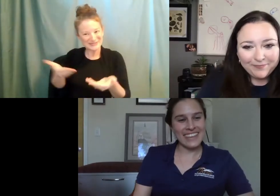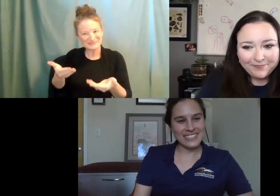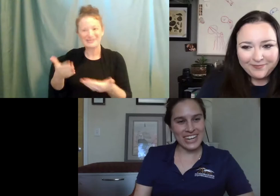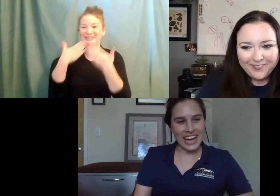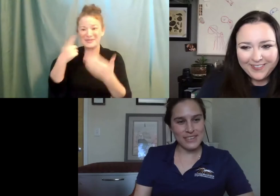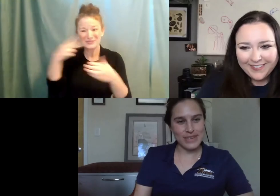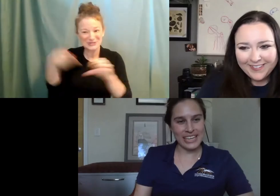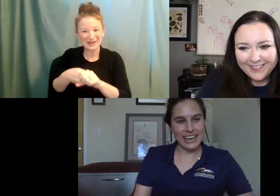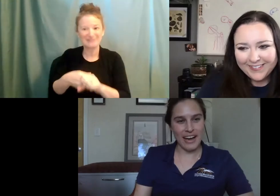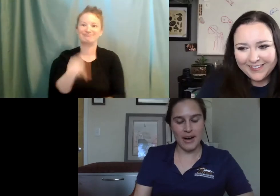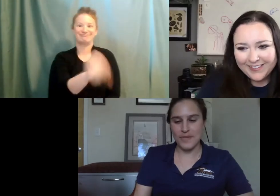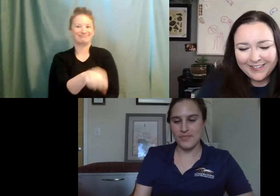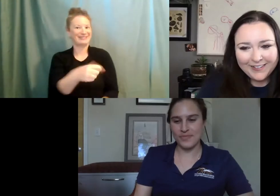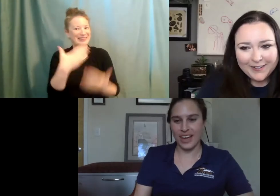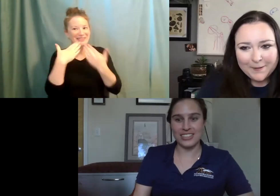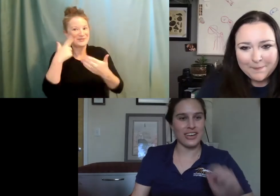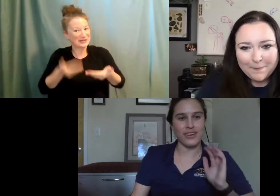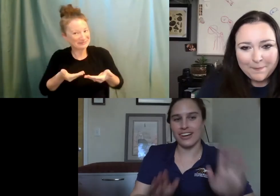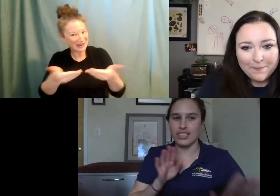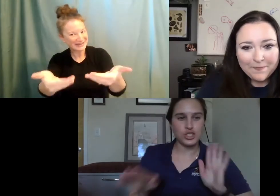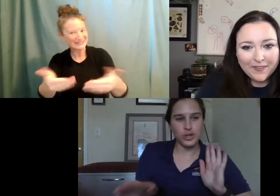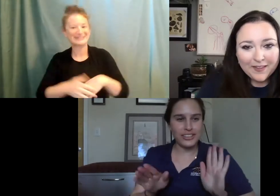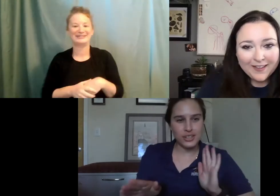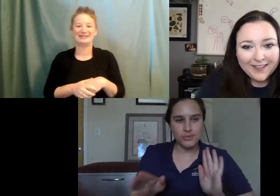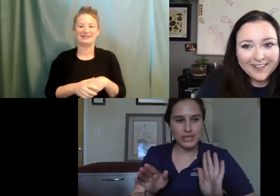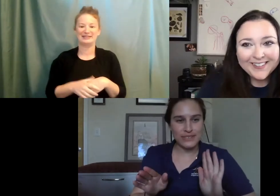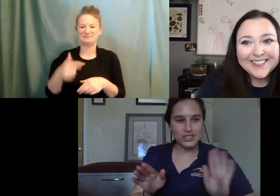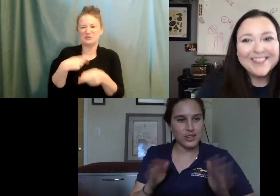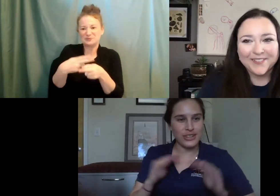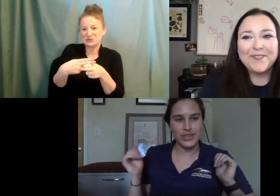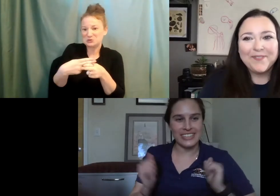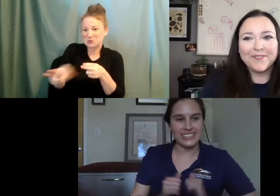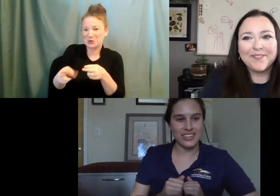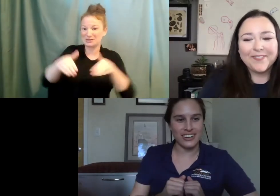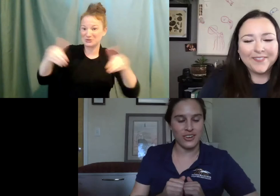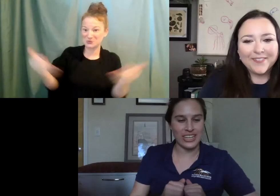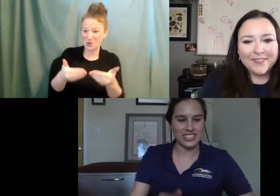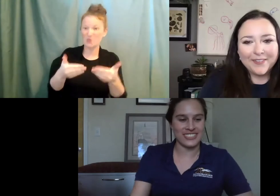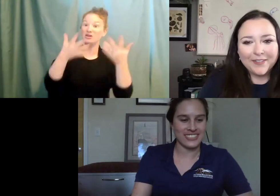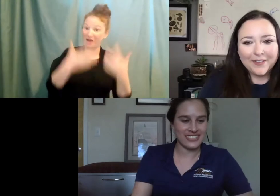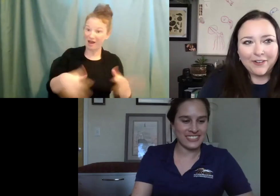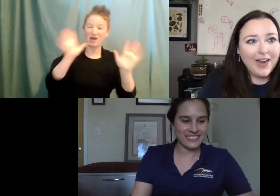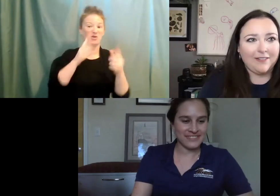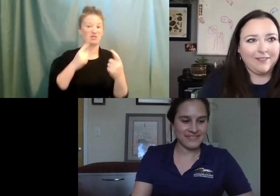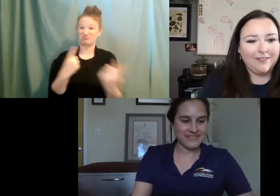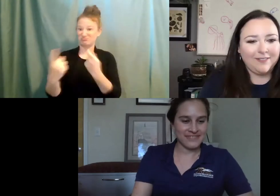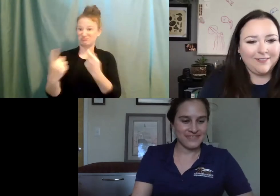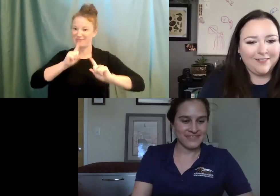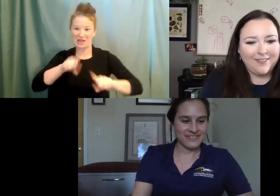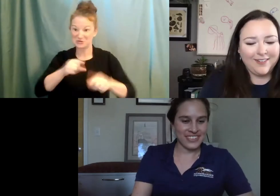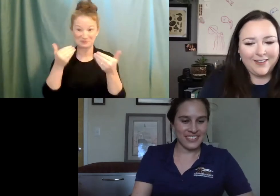Yeah, thanks for having me. I just have a short little brief intro, and then we can get started on questions. Great.